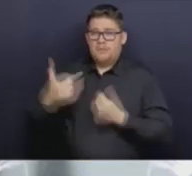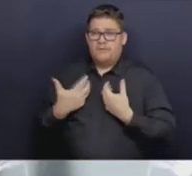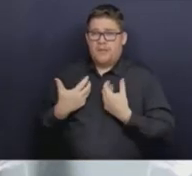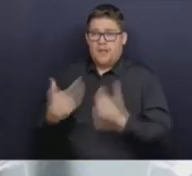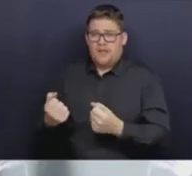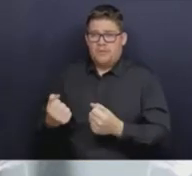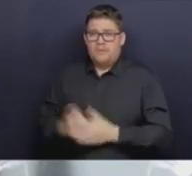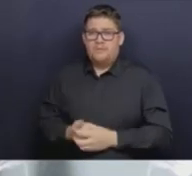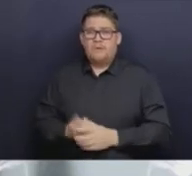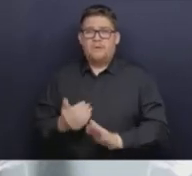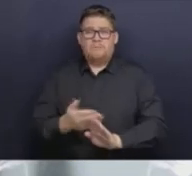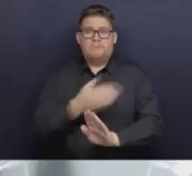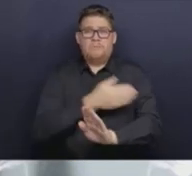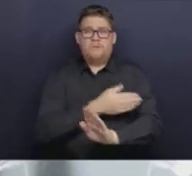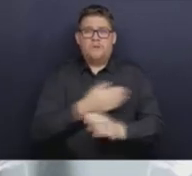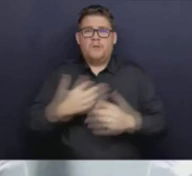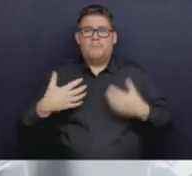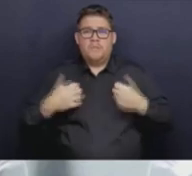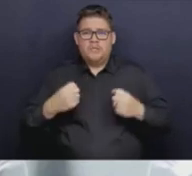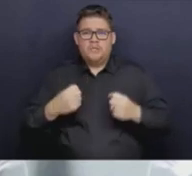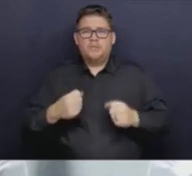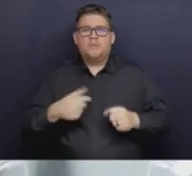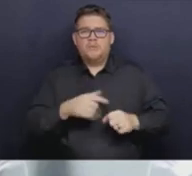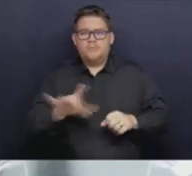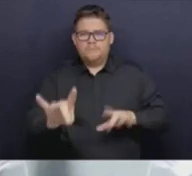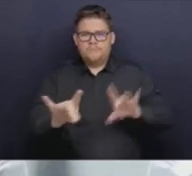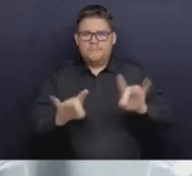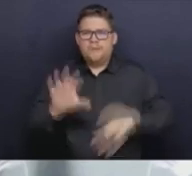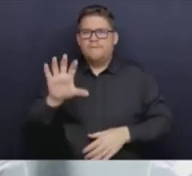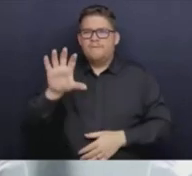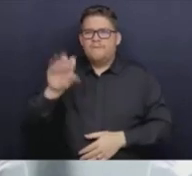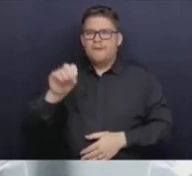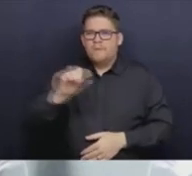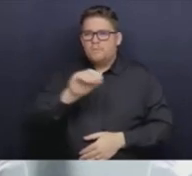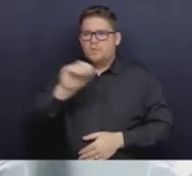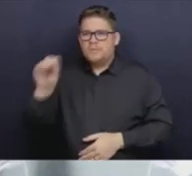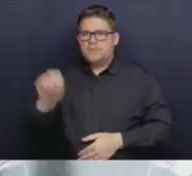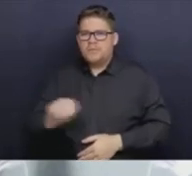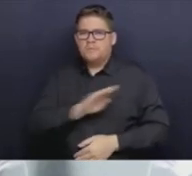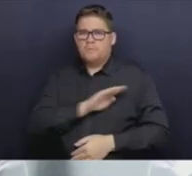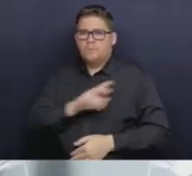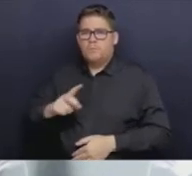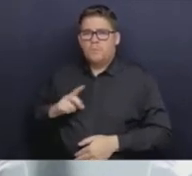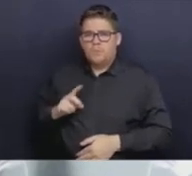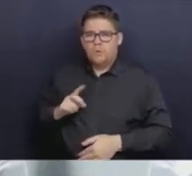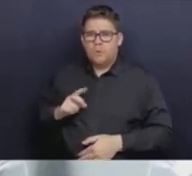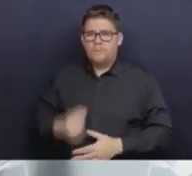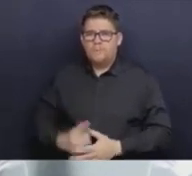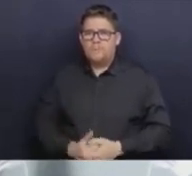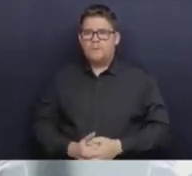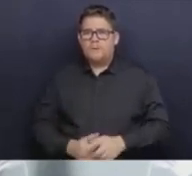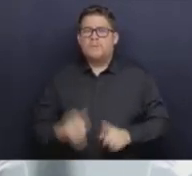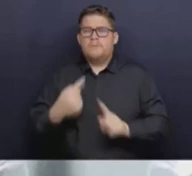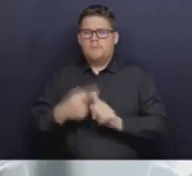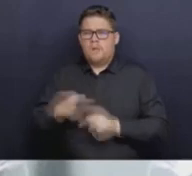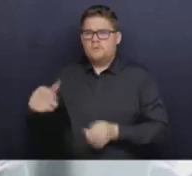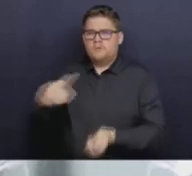appoint 50% of the board members. And the profession would elect at these 23 different colleges,